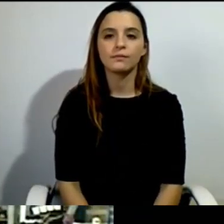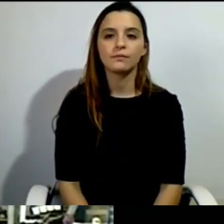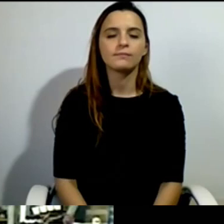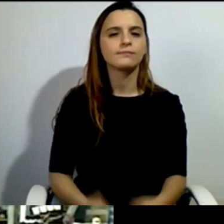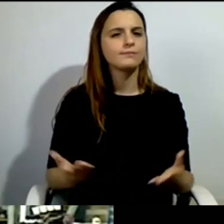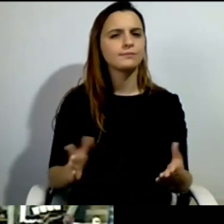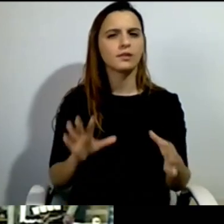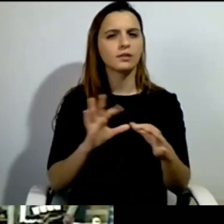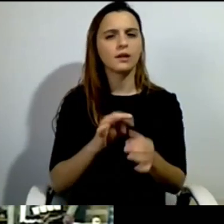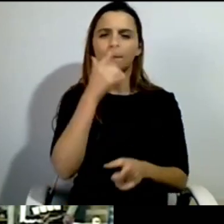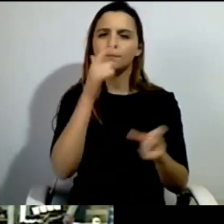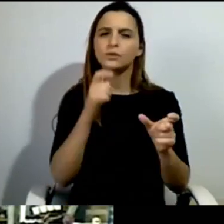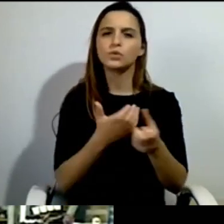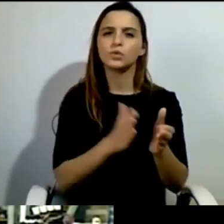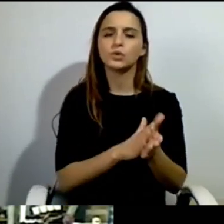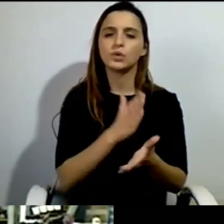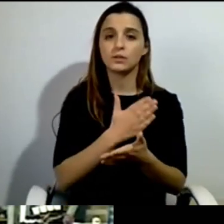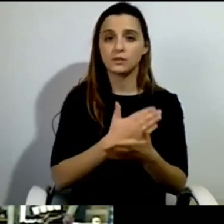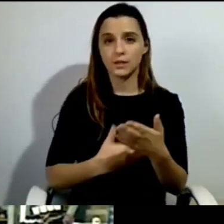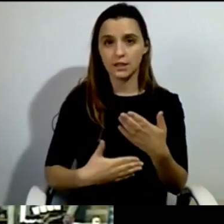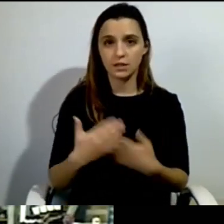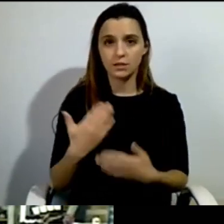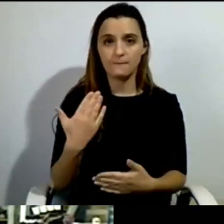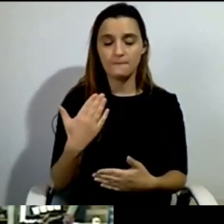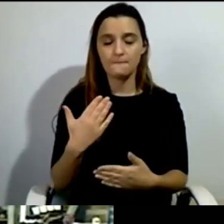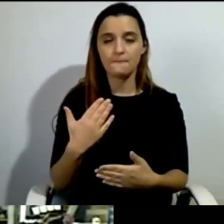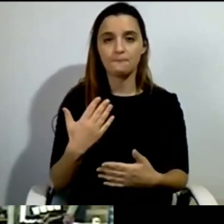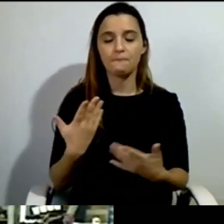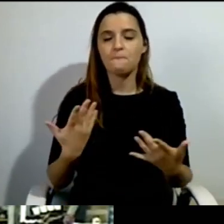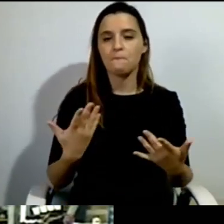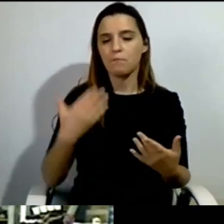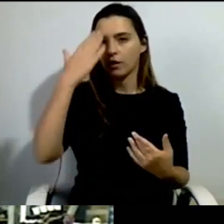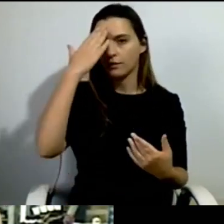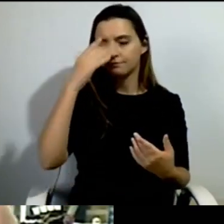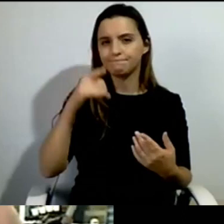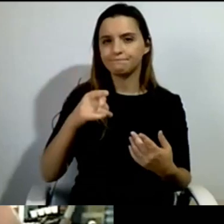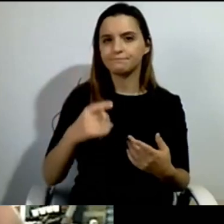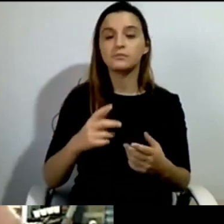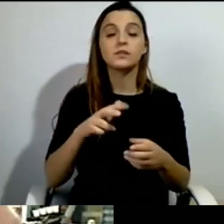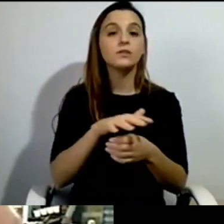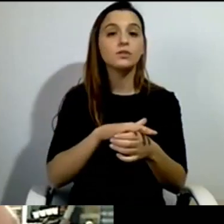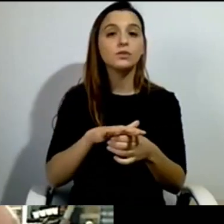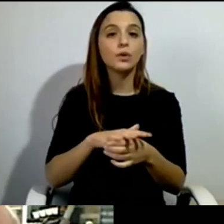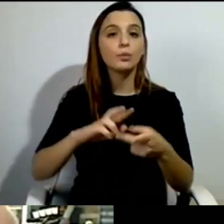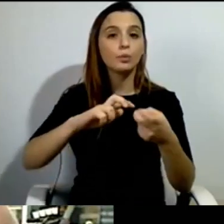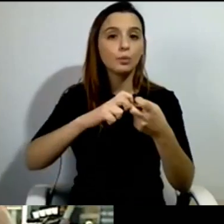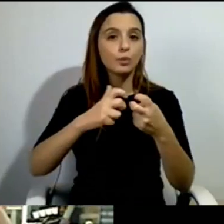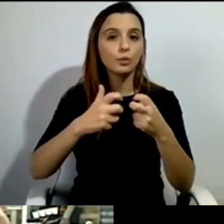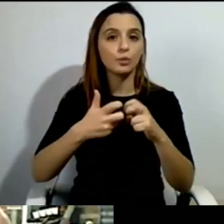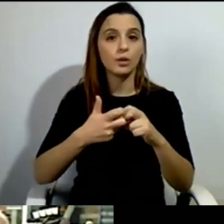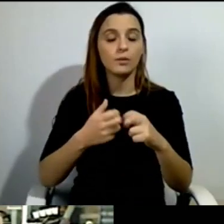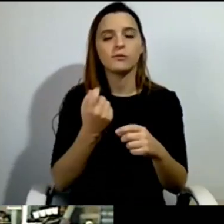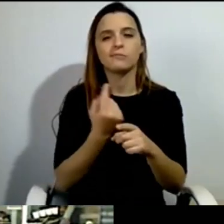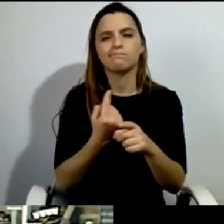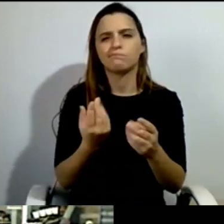which I think is a problematic situation. think many things that concern disabled people should not be talked